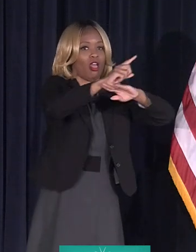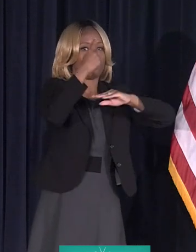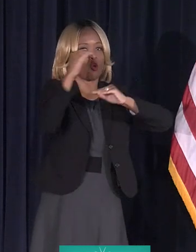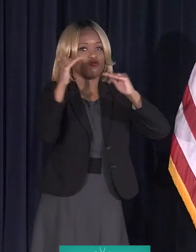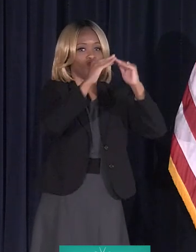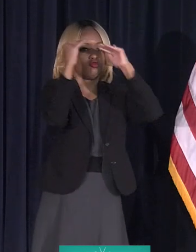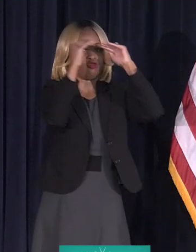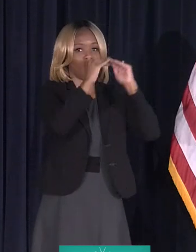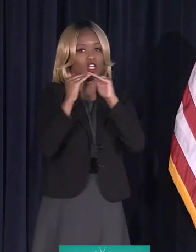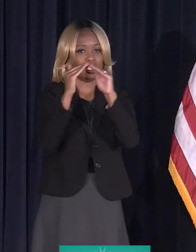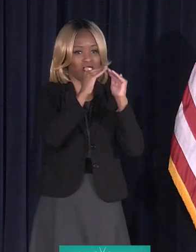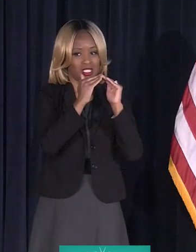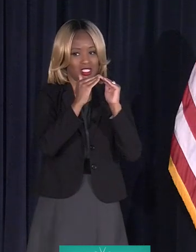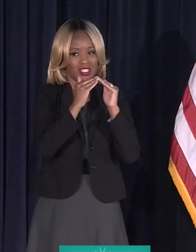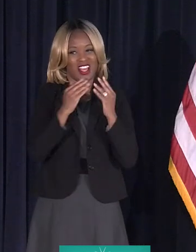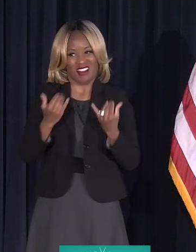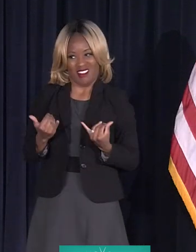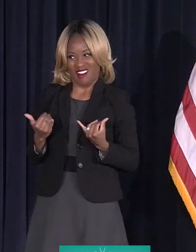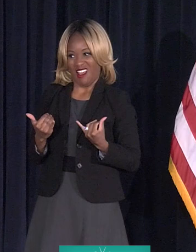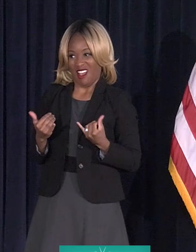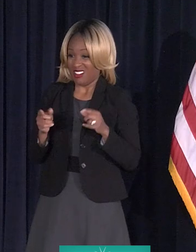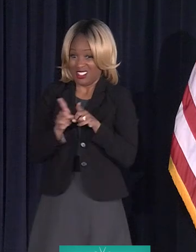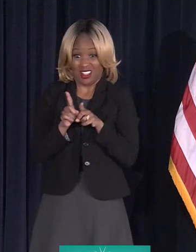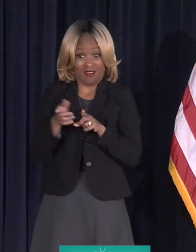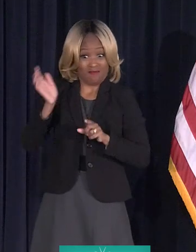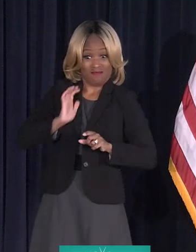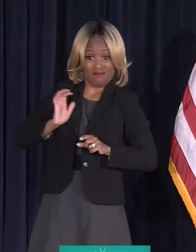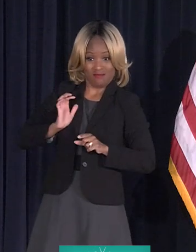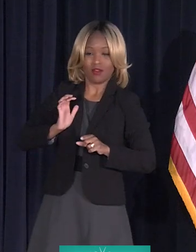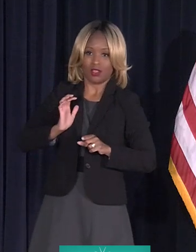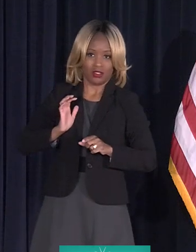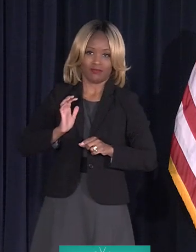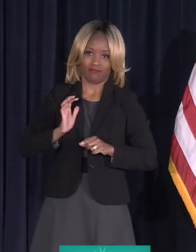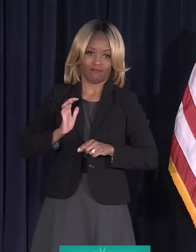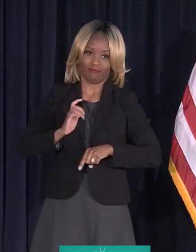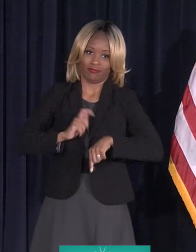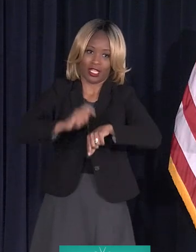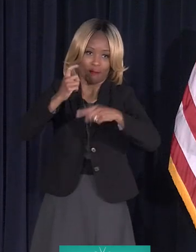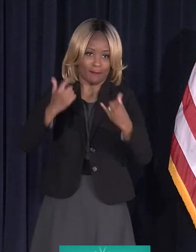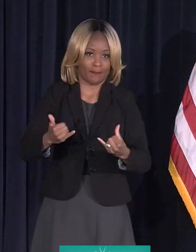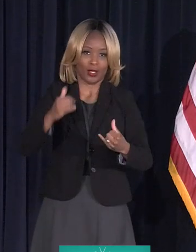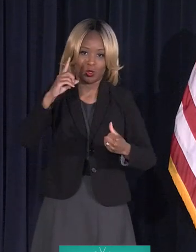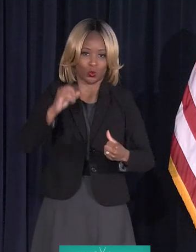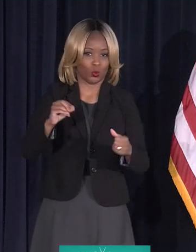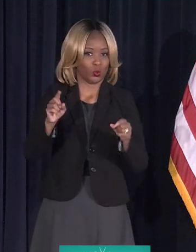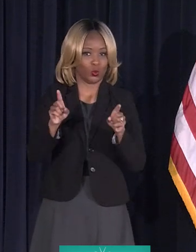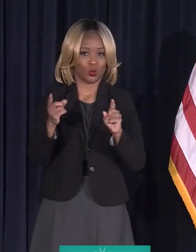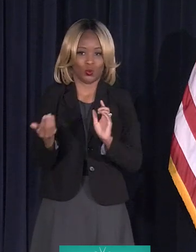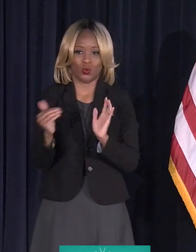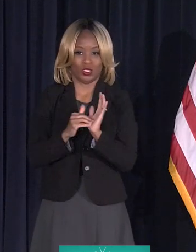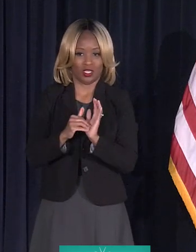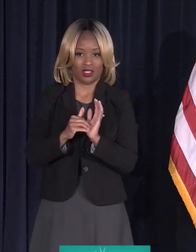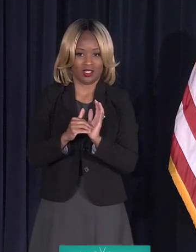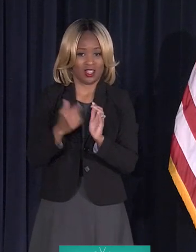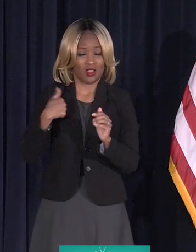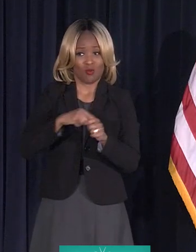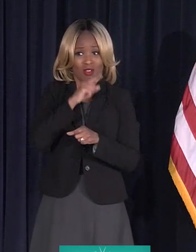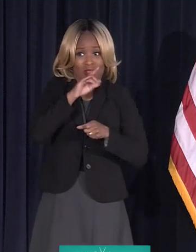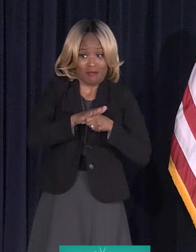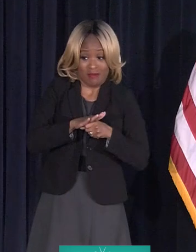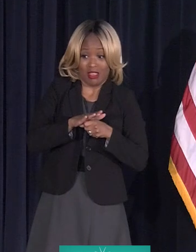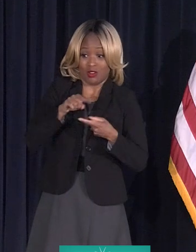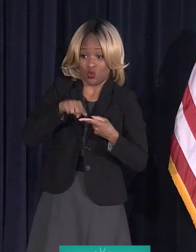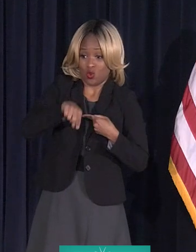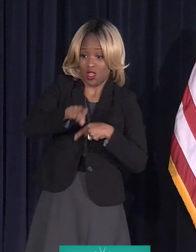for us in Detroit to do the same. This message is not new. And we have been committed in this administration to this